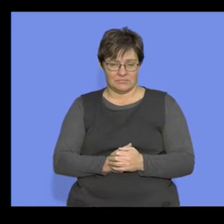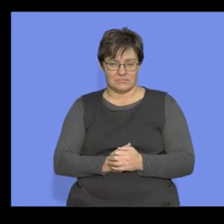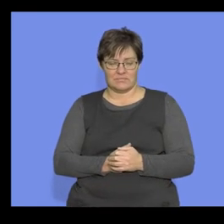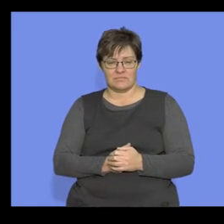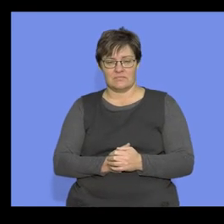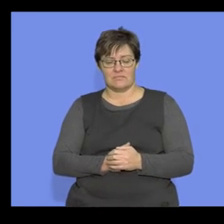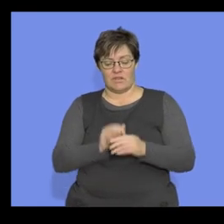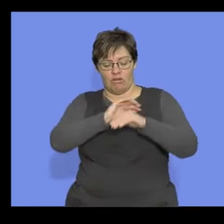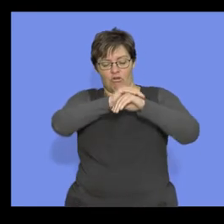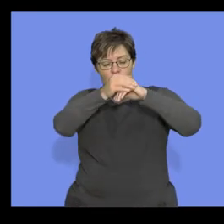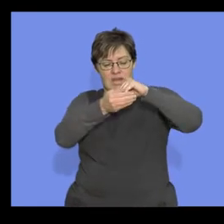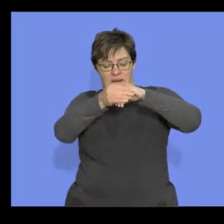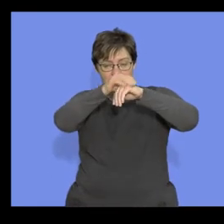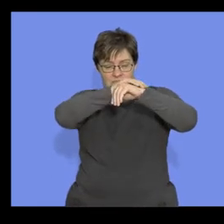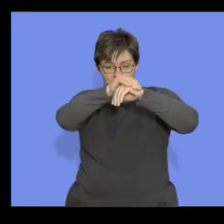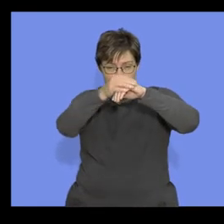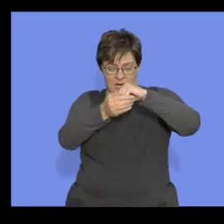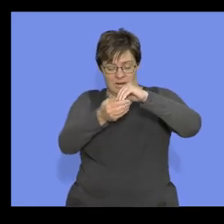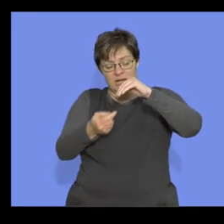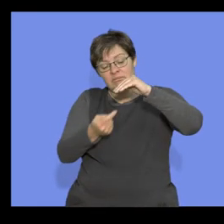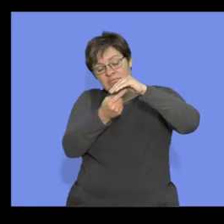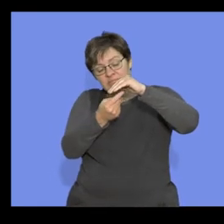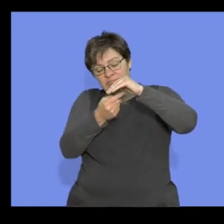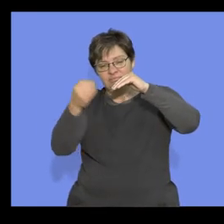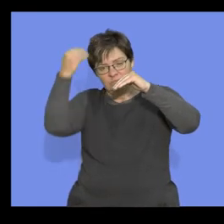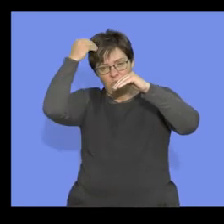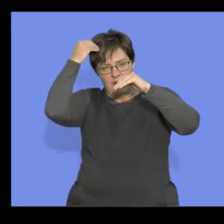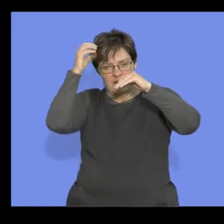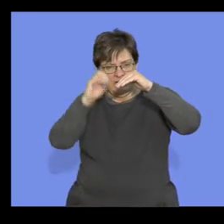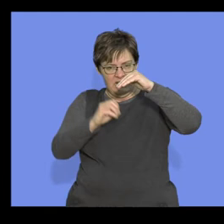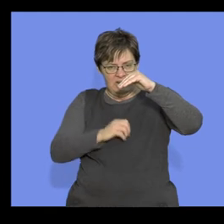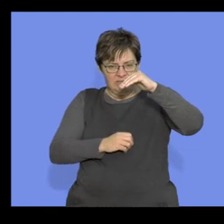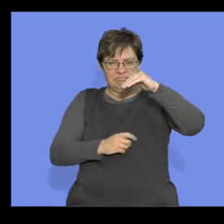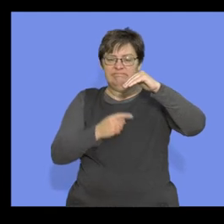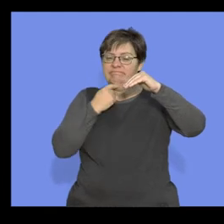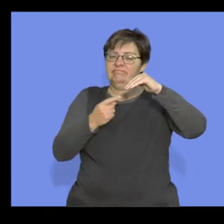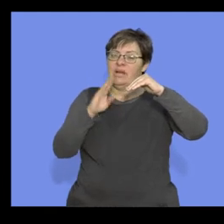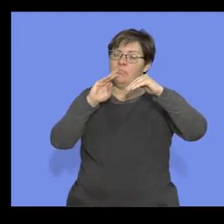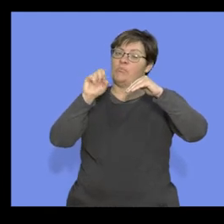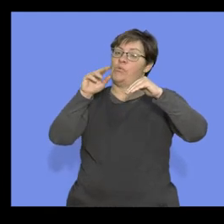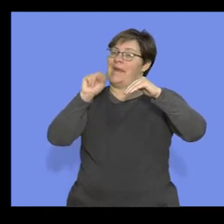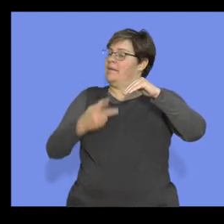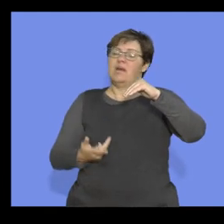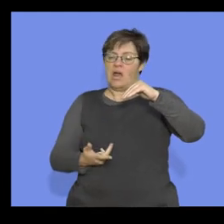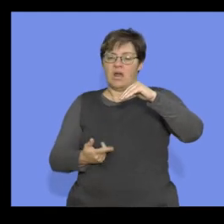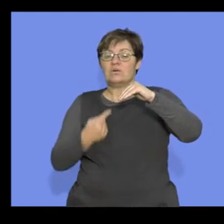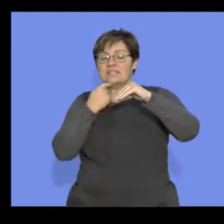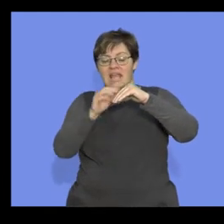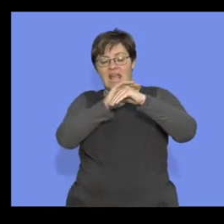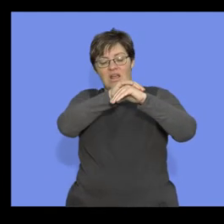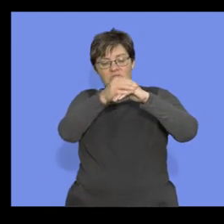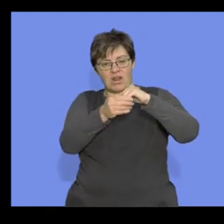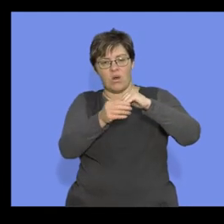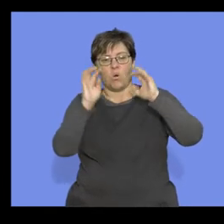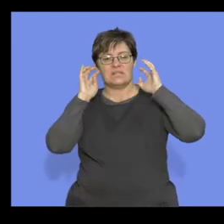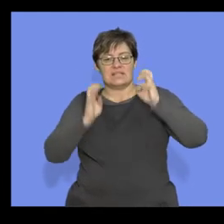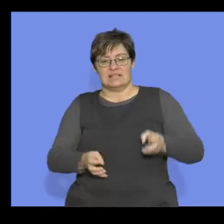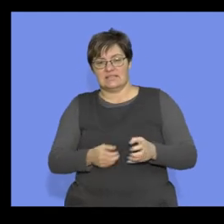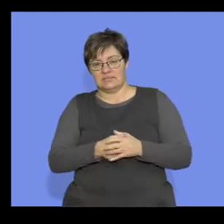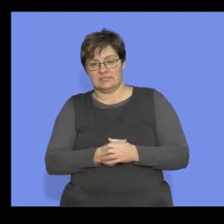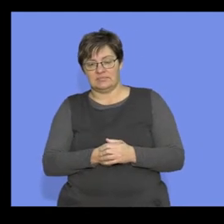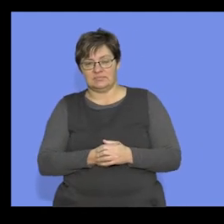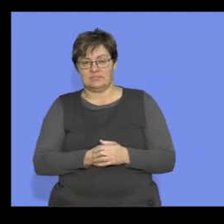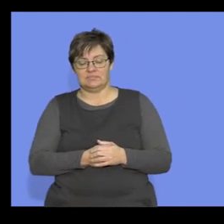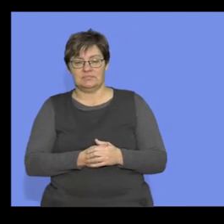Cranial capacity, the cranium that houses the brain. We never speak about the brain. We speak about the